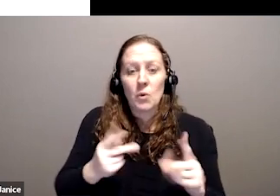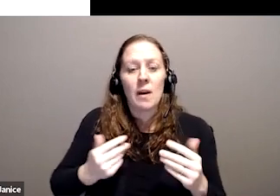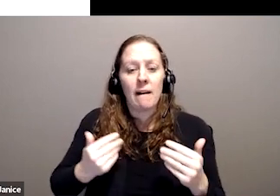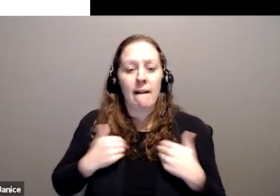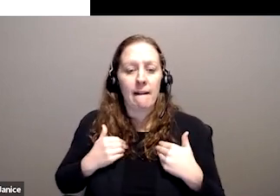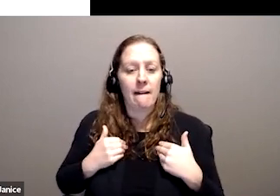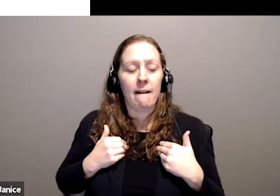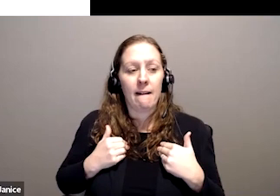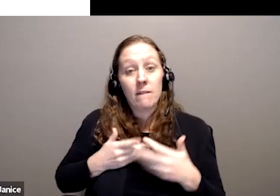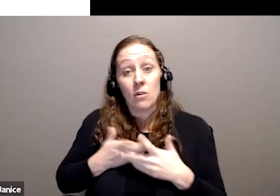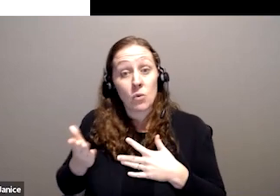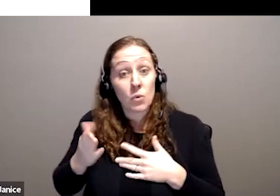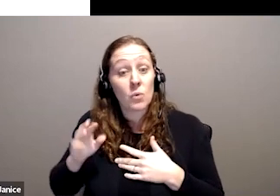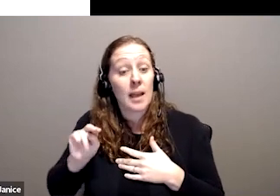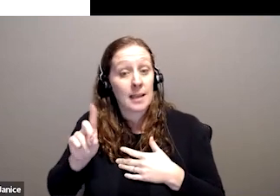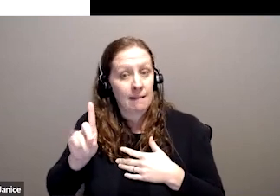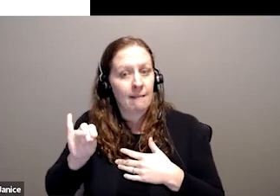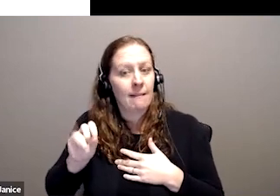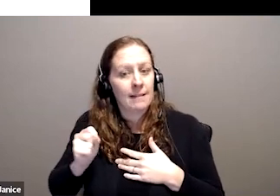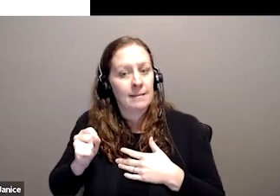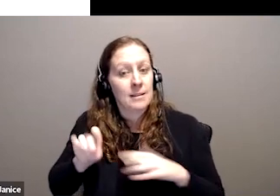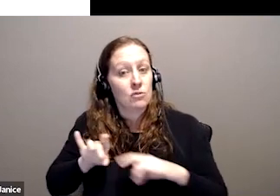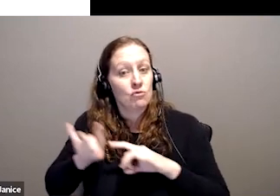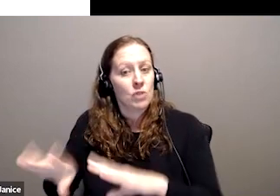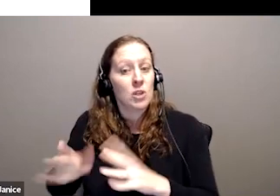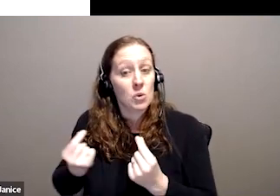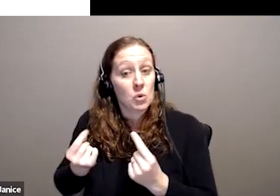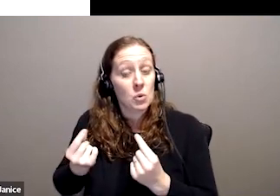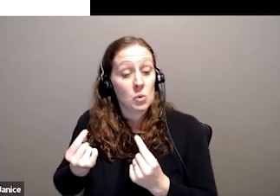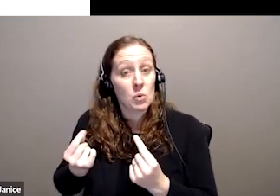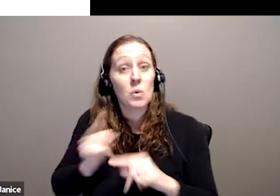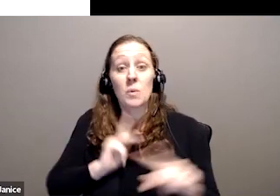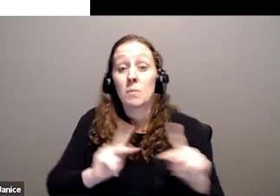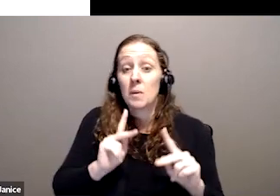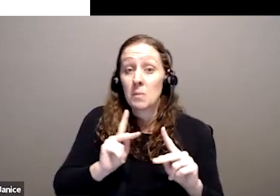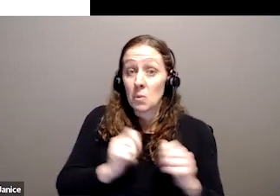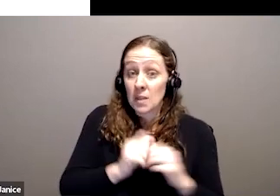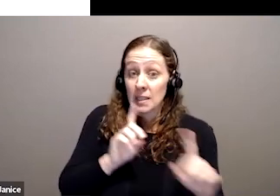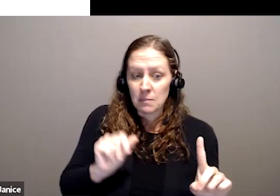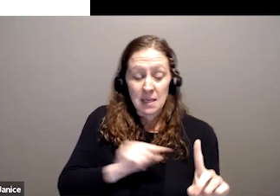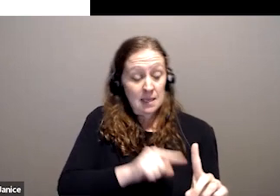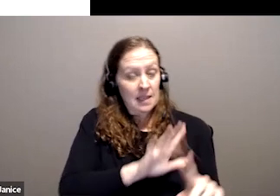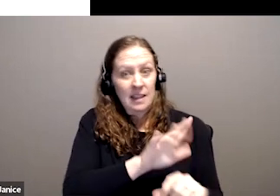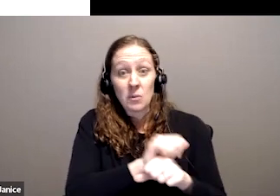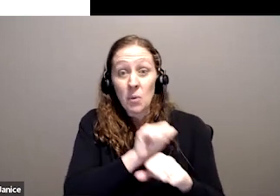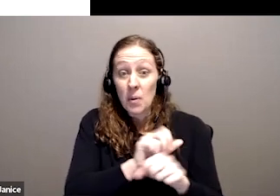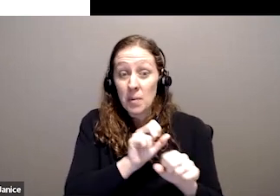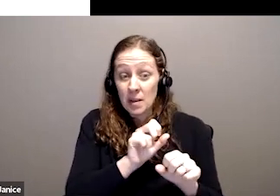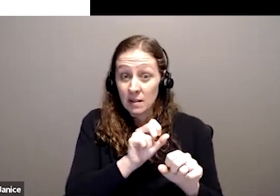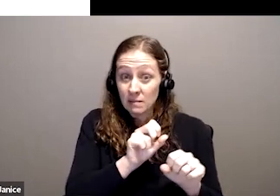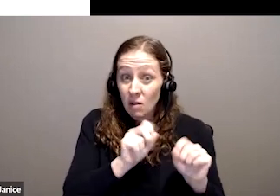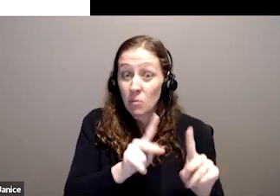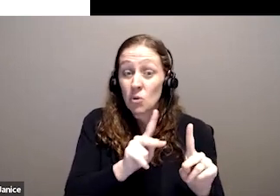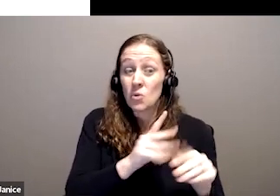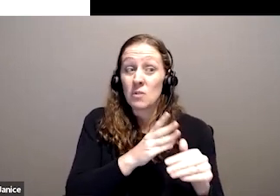the NDIS in Australia to improve employment outcomes for people with disability, which is not just good